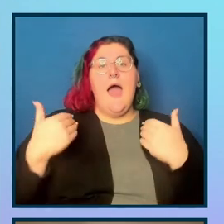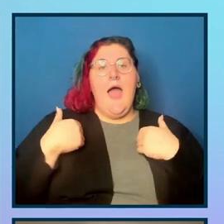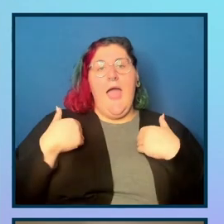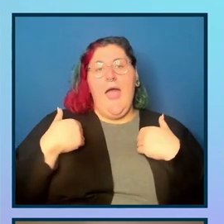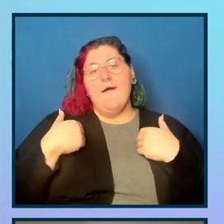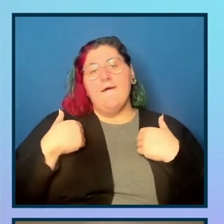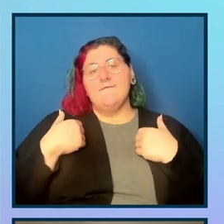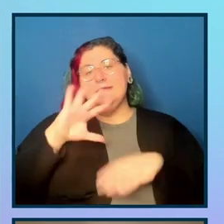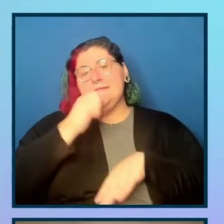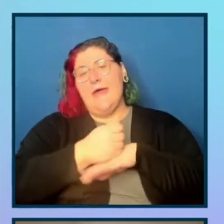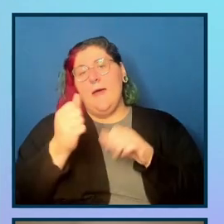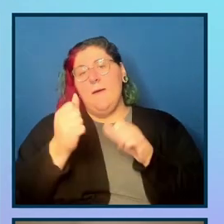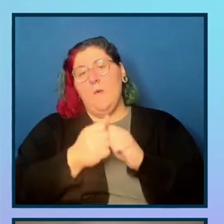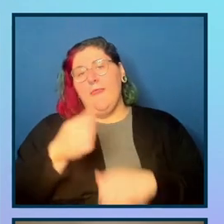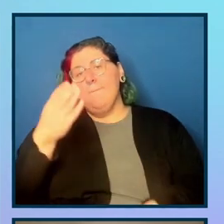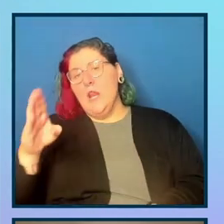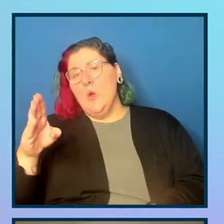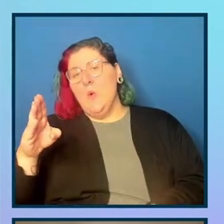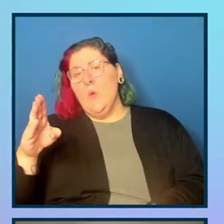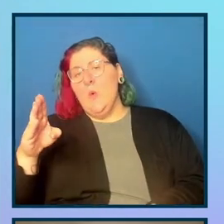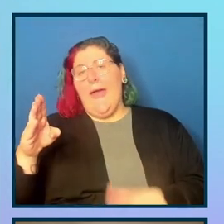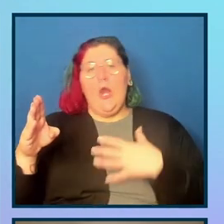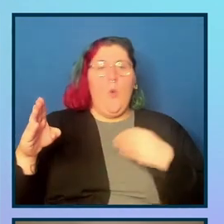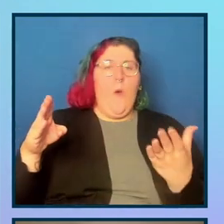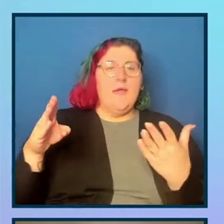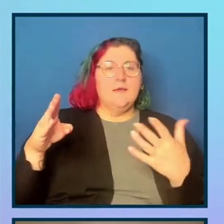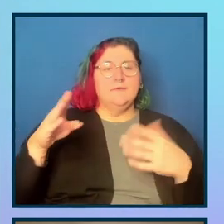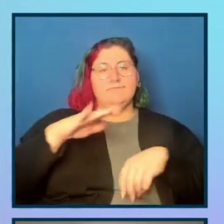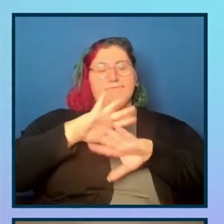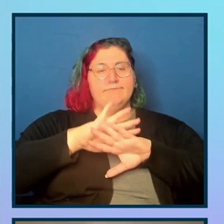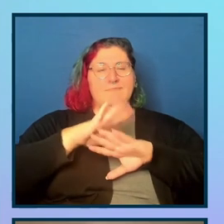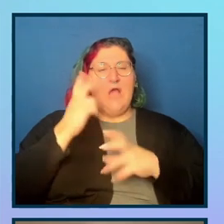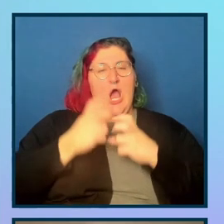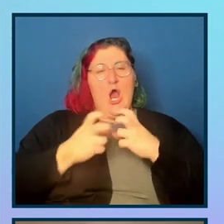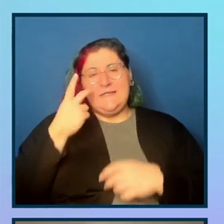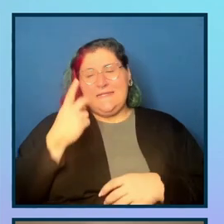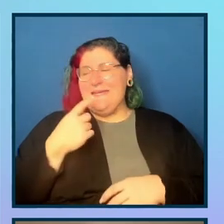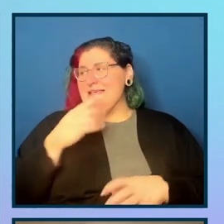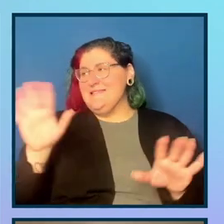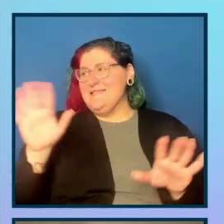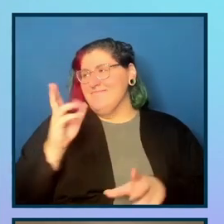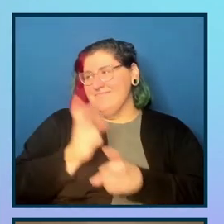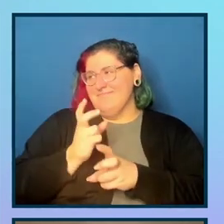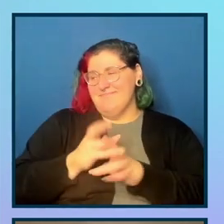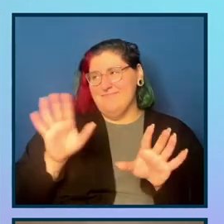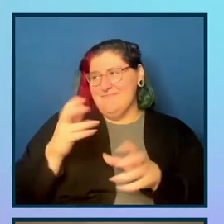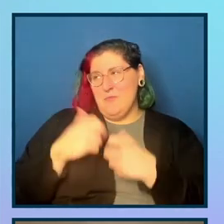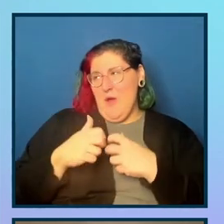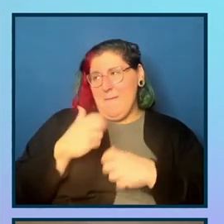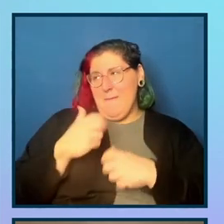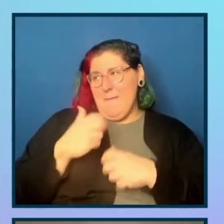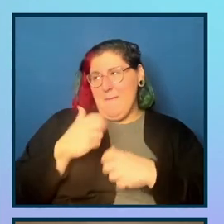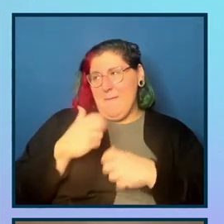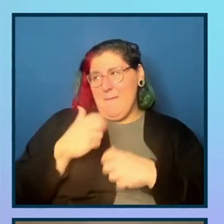in white text. it's actually kind of hard to see. And the Axe extension is telling me, hey, you have an issue here. In fact, it's exactly